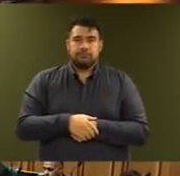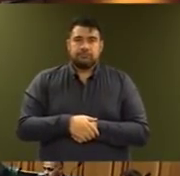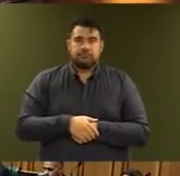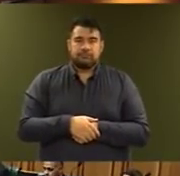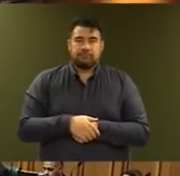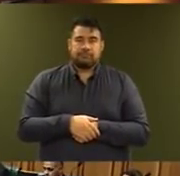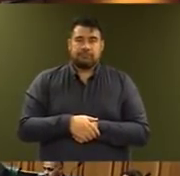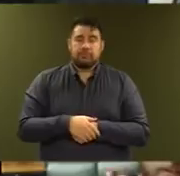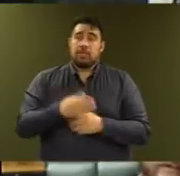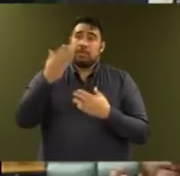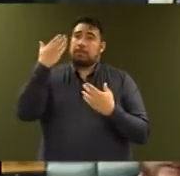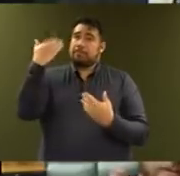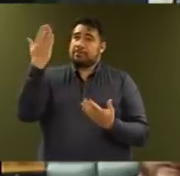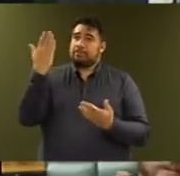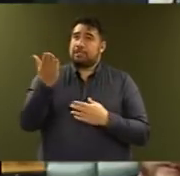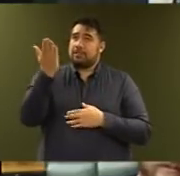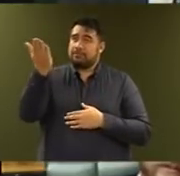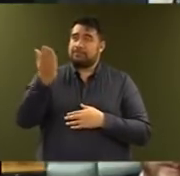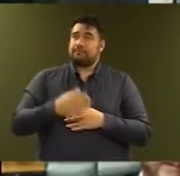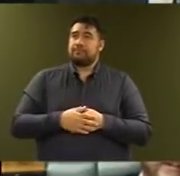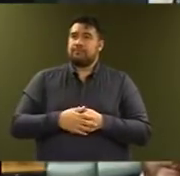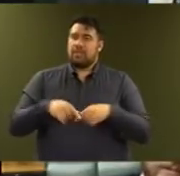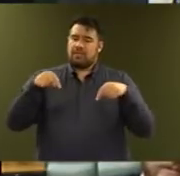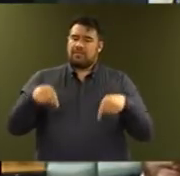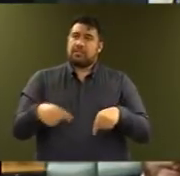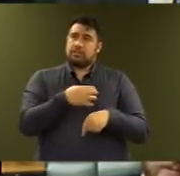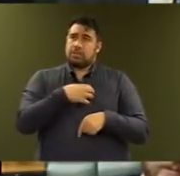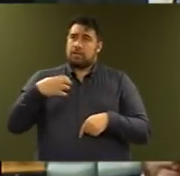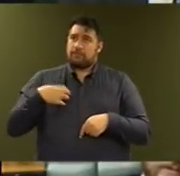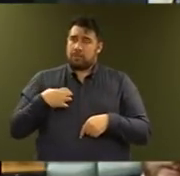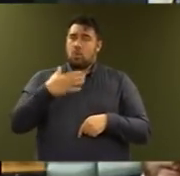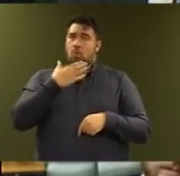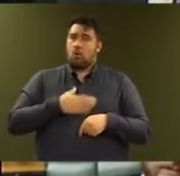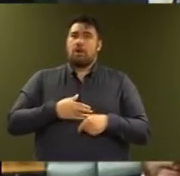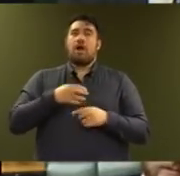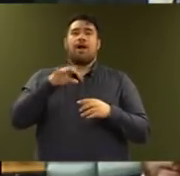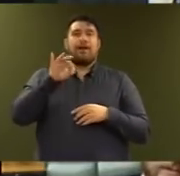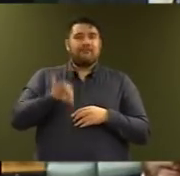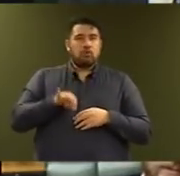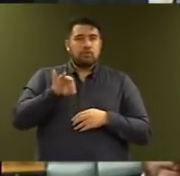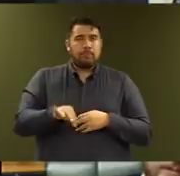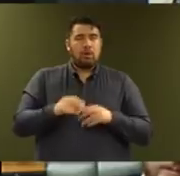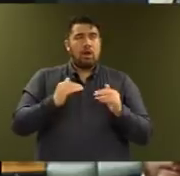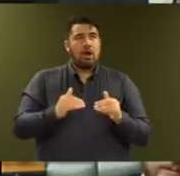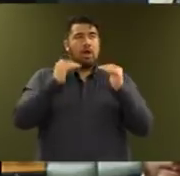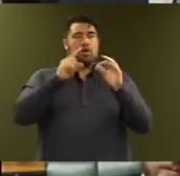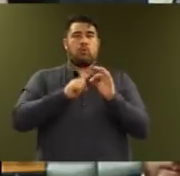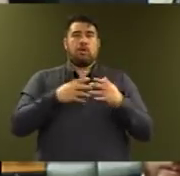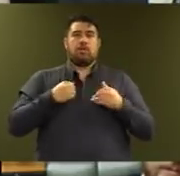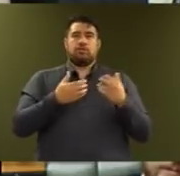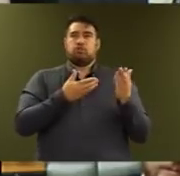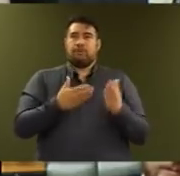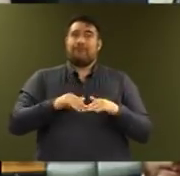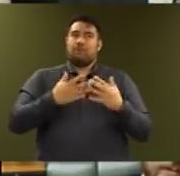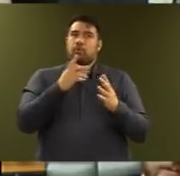Mr Speaker, this Government wants to improve access to affordable, high-quality health services for young people and for those